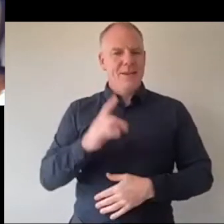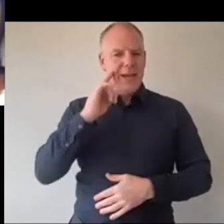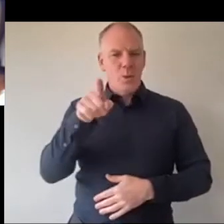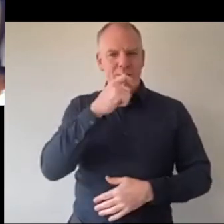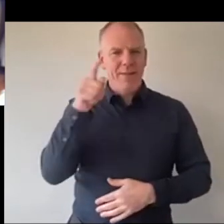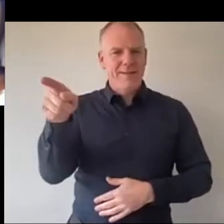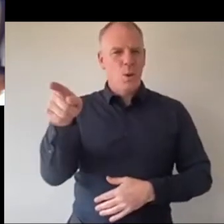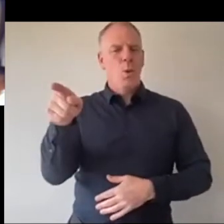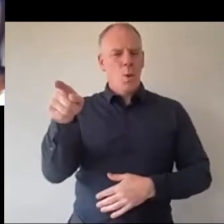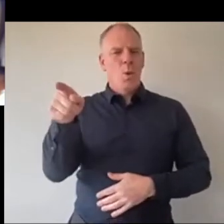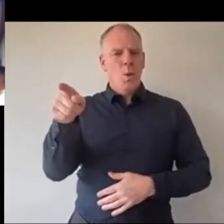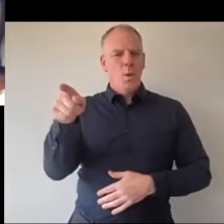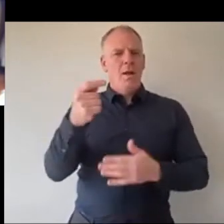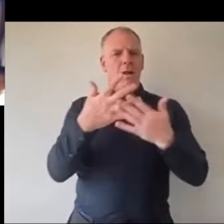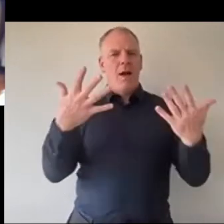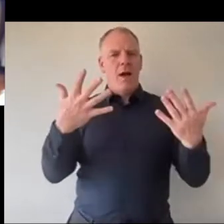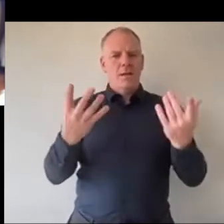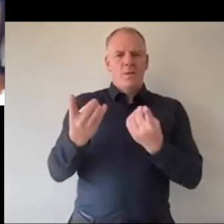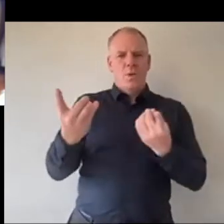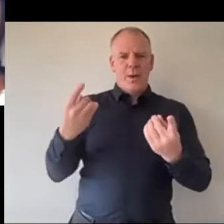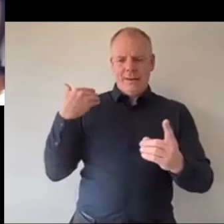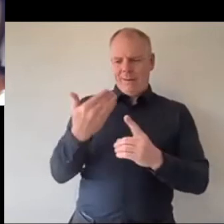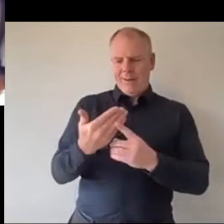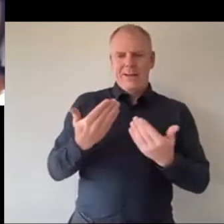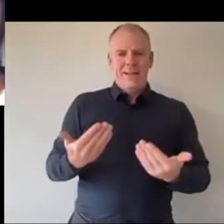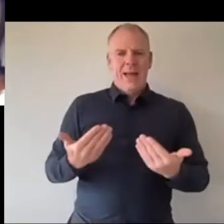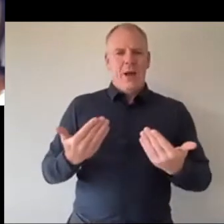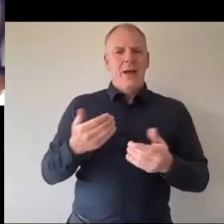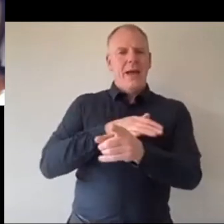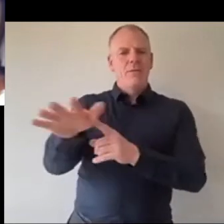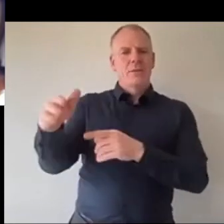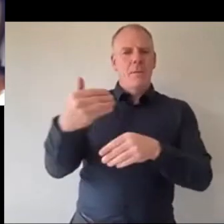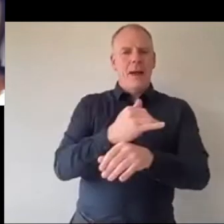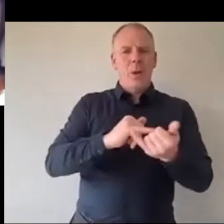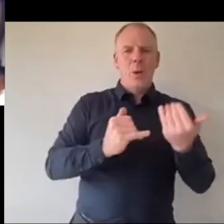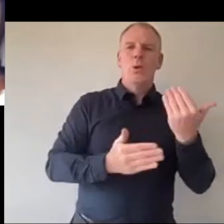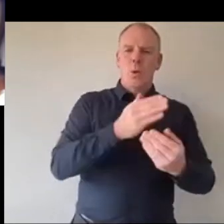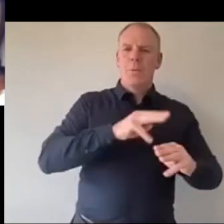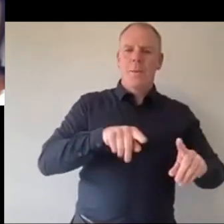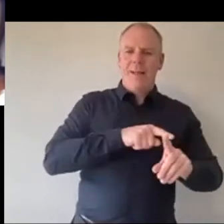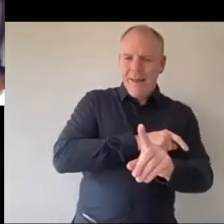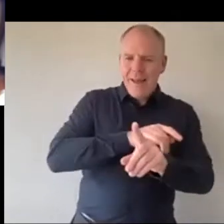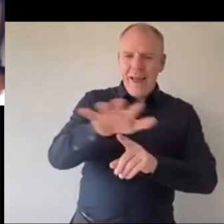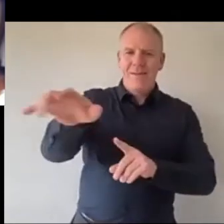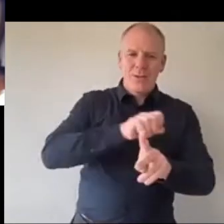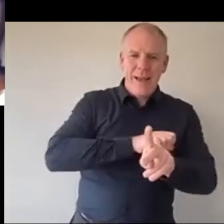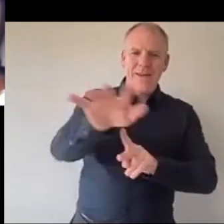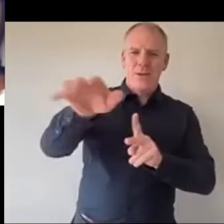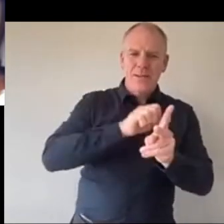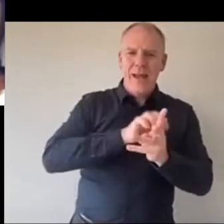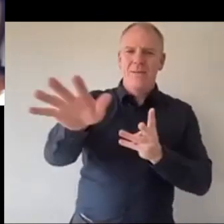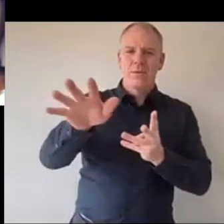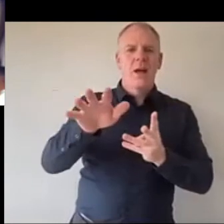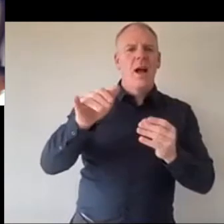because I think a lot of what we have now as you said is driven by young people they've been the ones that have been driving their causes like fighting